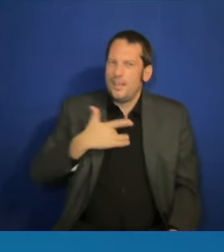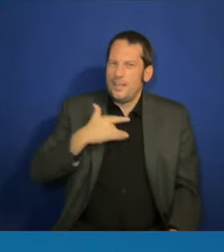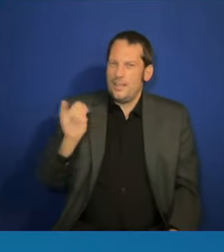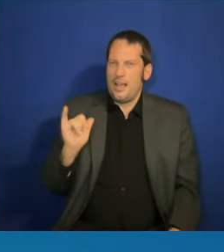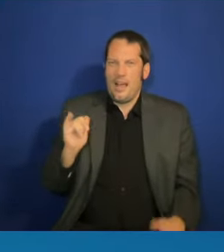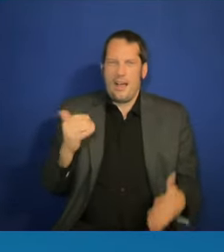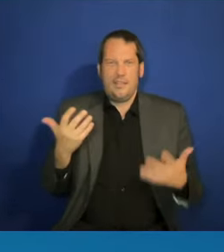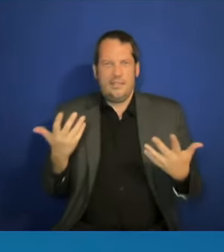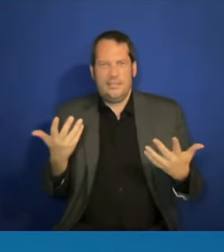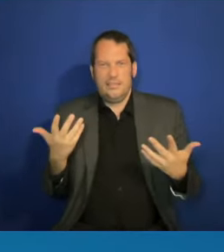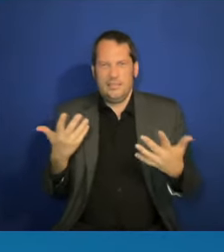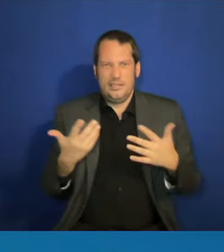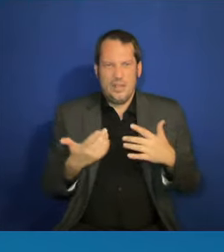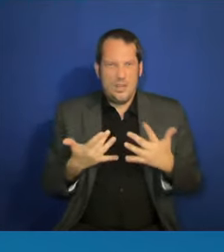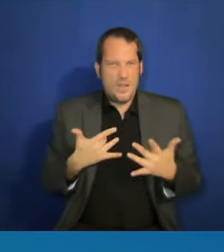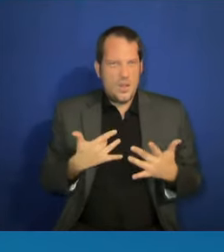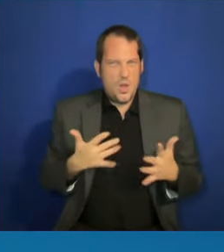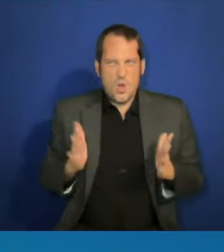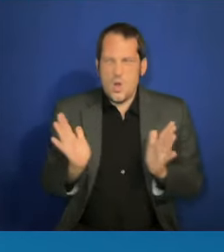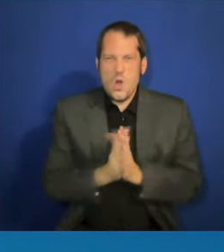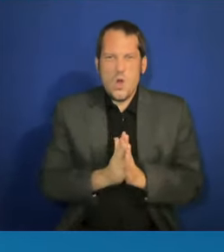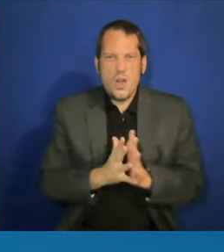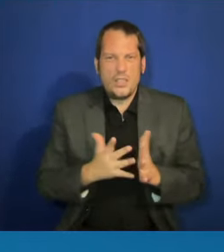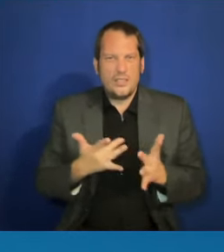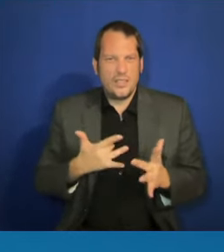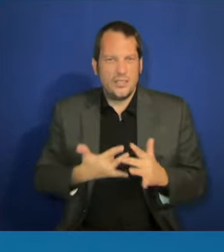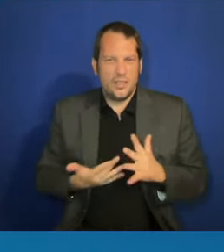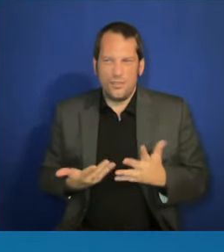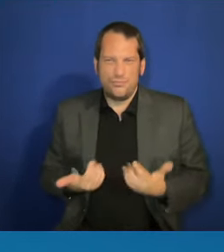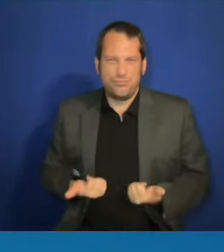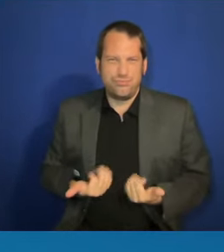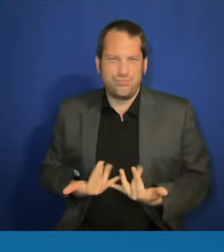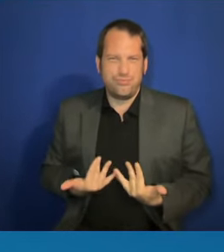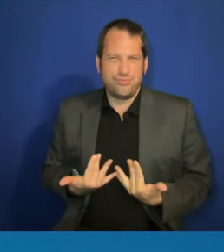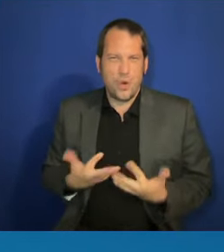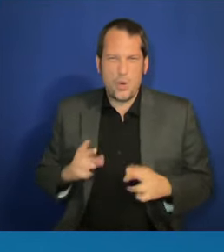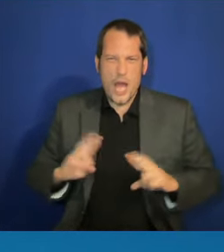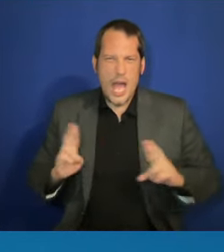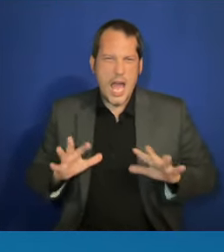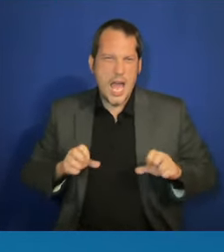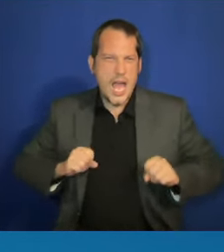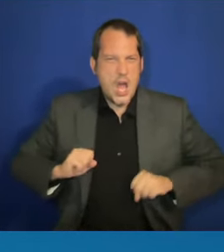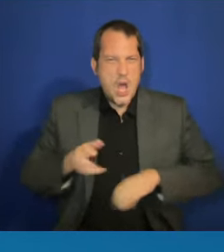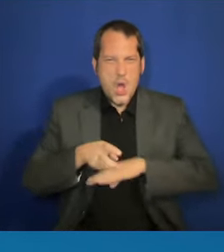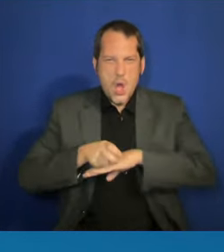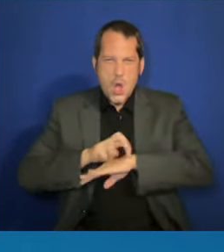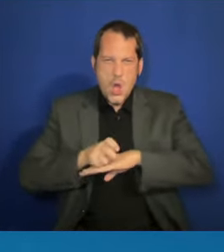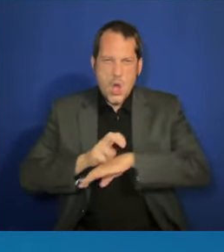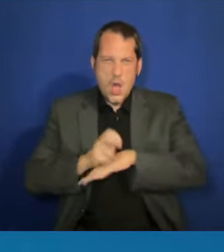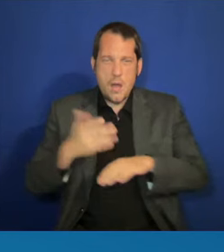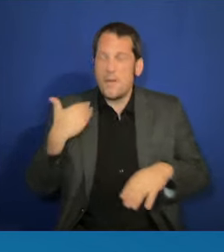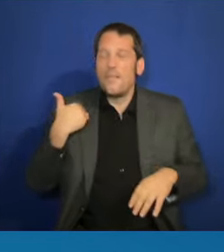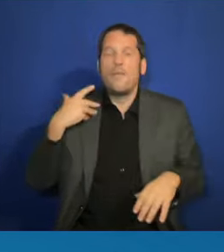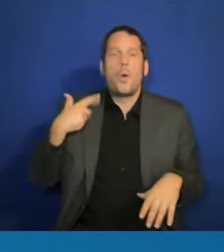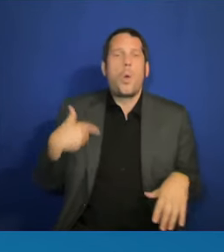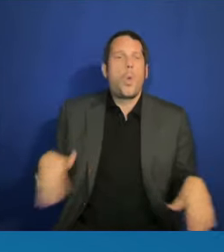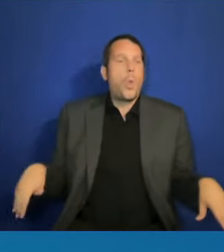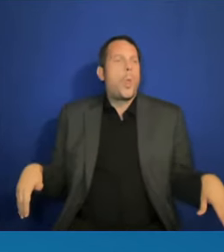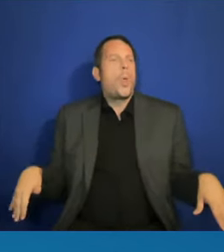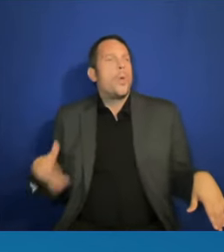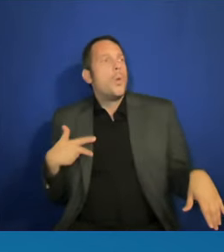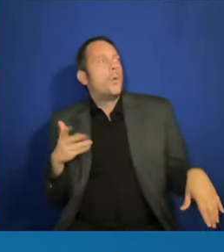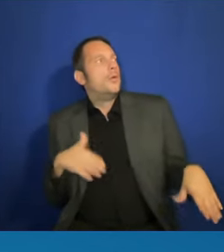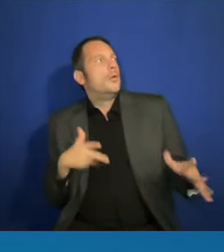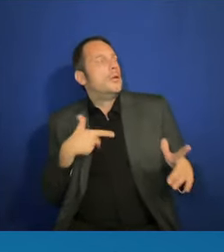that maybe we were asleep at the helm a little bit, but now we know we have to be alert and we have to be proactive. So, you know,